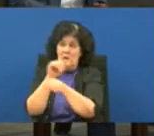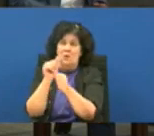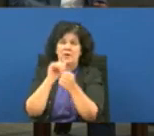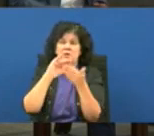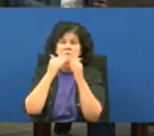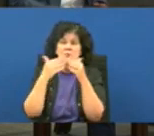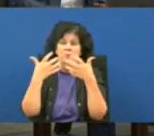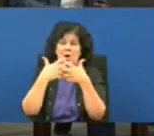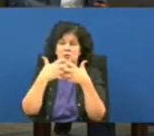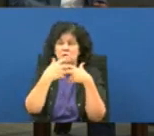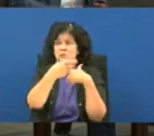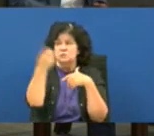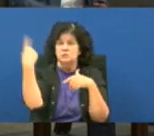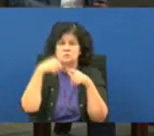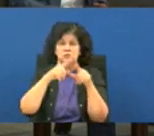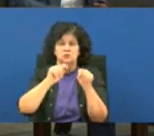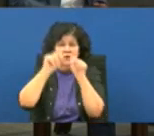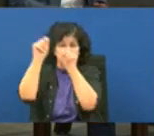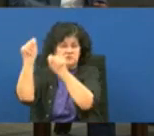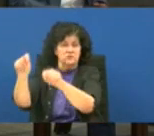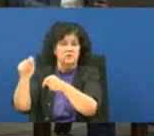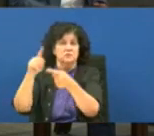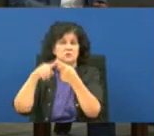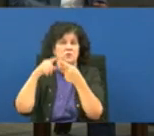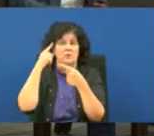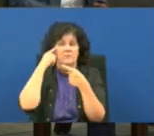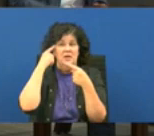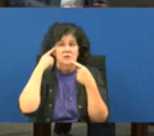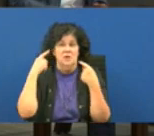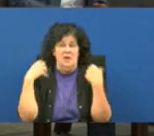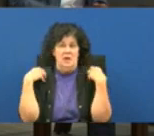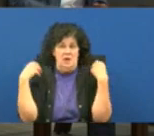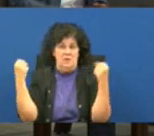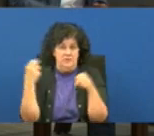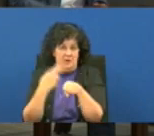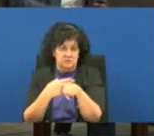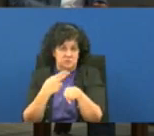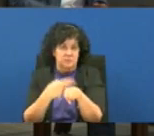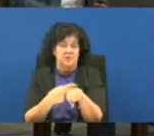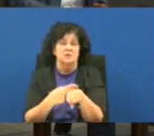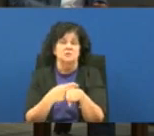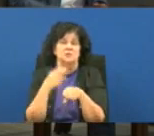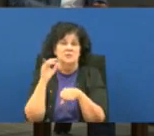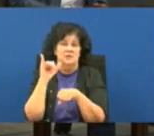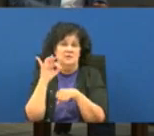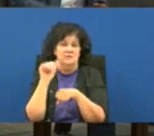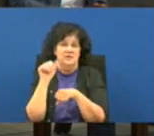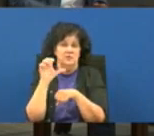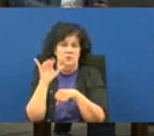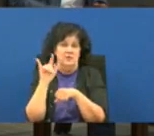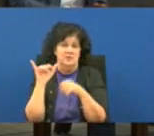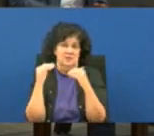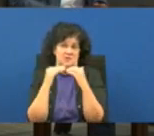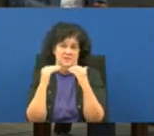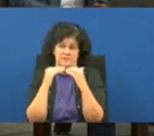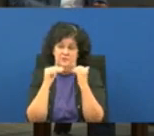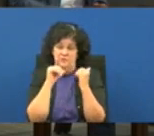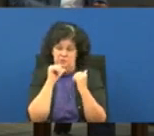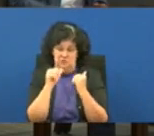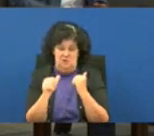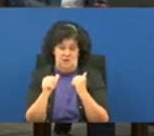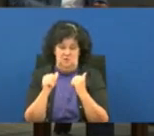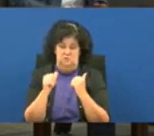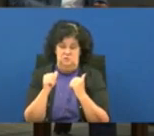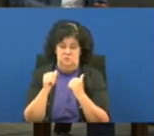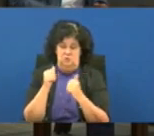be able to transfer them either to a freestanding mental health hospital or to a hospital if they're acuity level it just is not where it needs to be after those